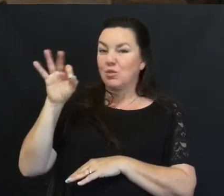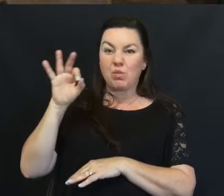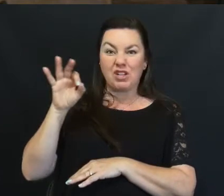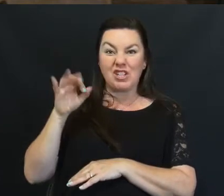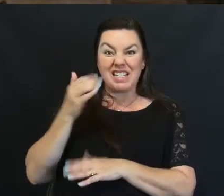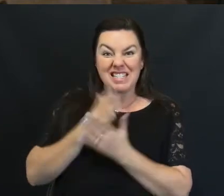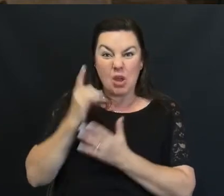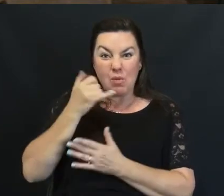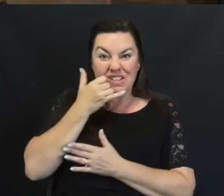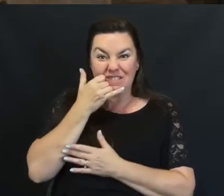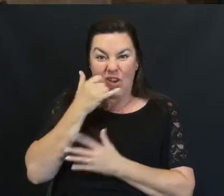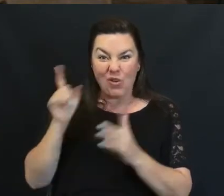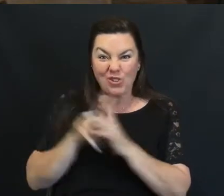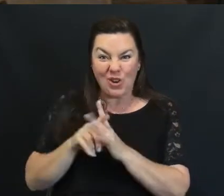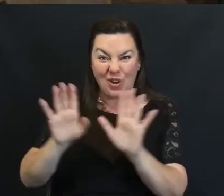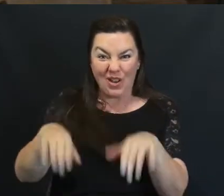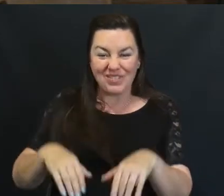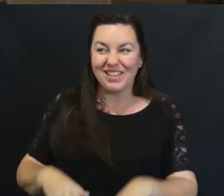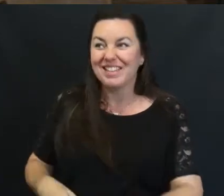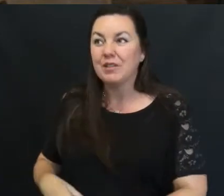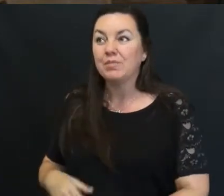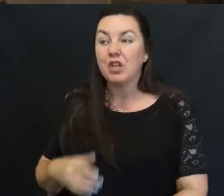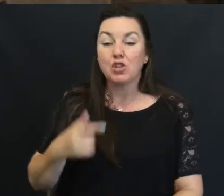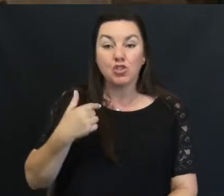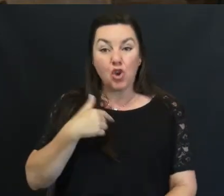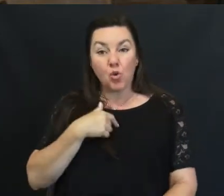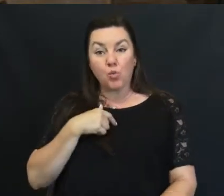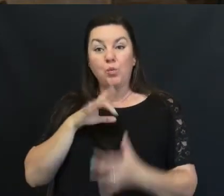Mike and I have stayed friends with them ever since